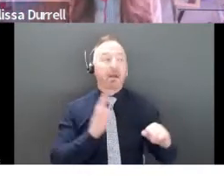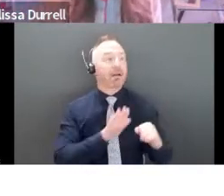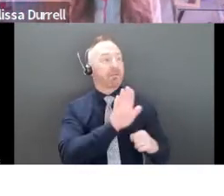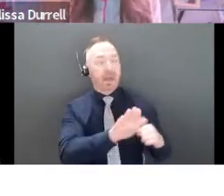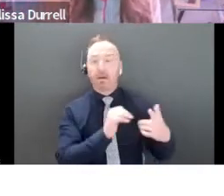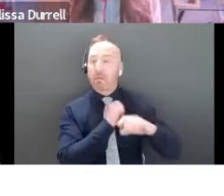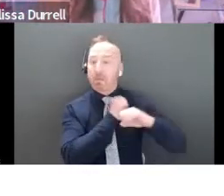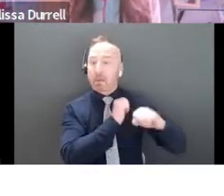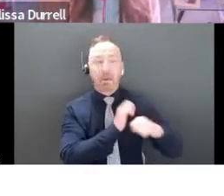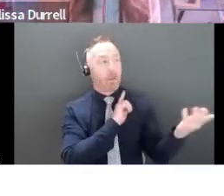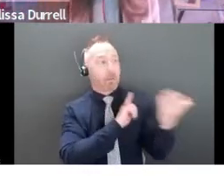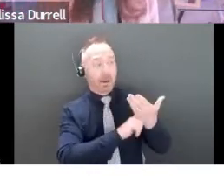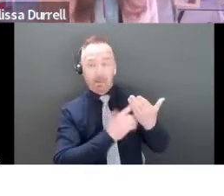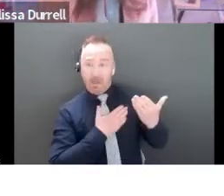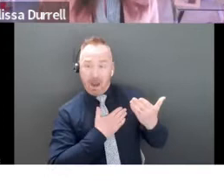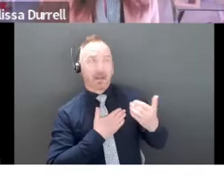kept your attention right off the top?